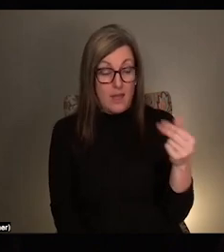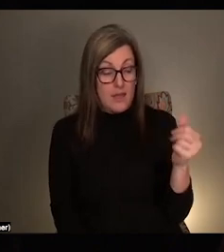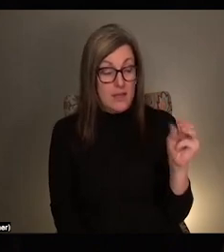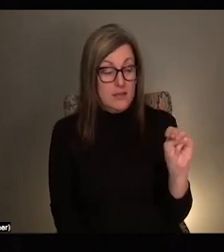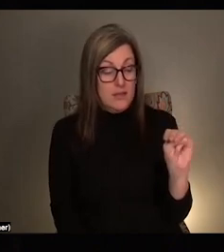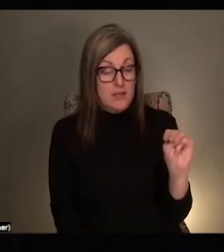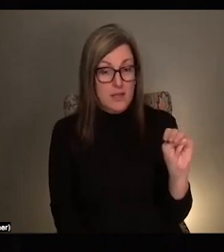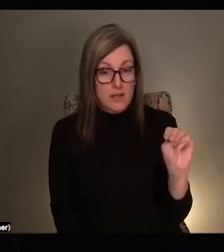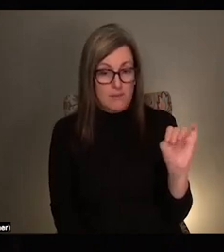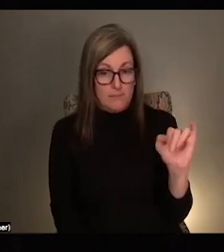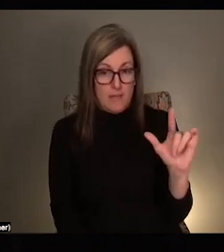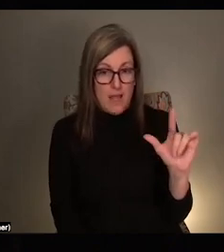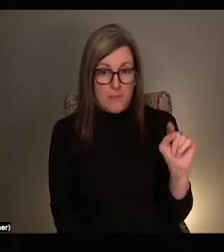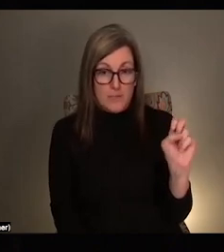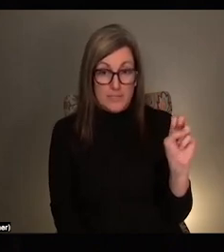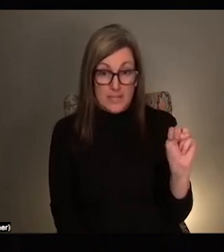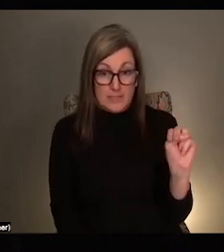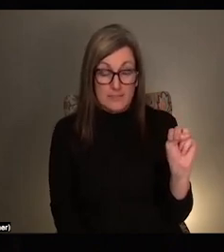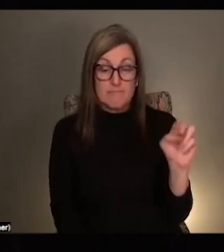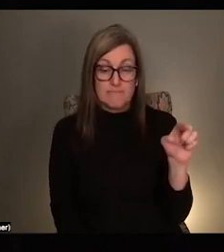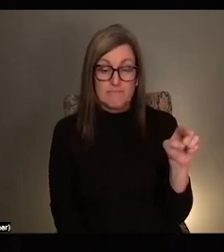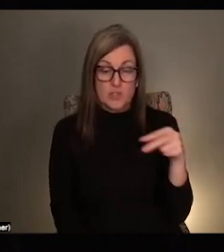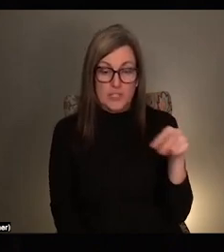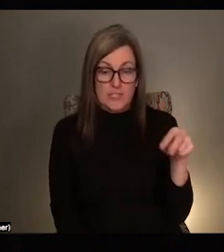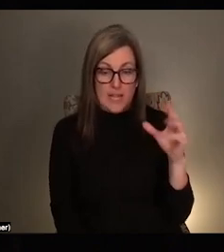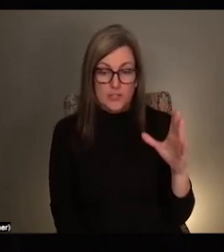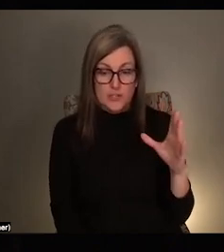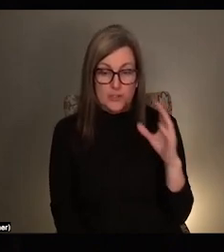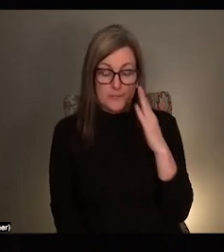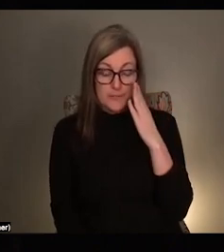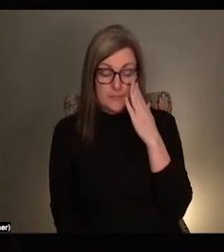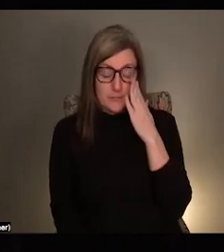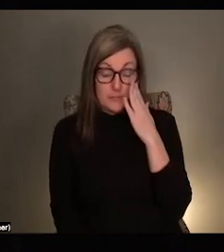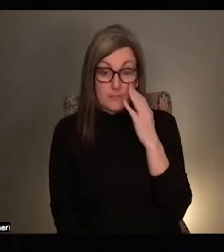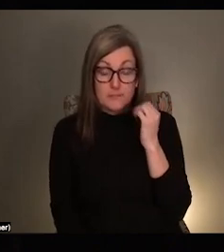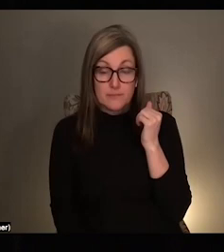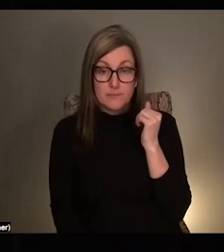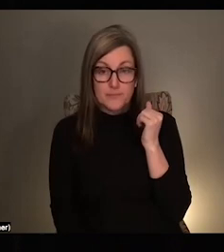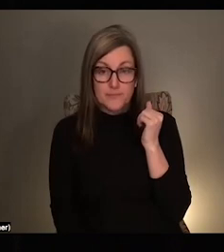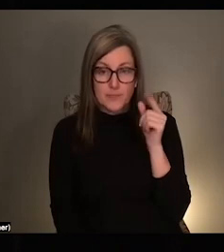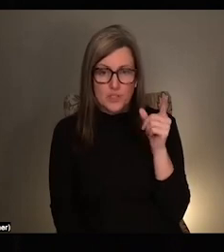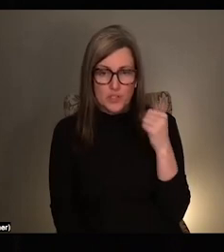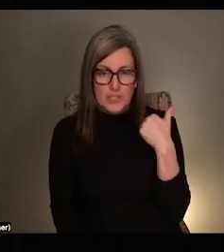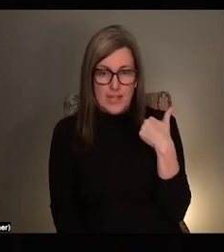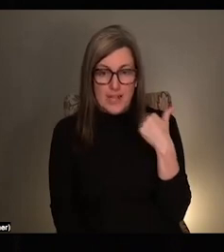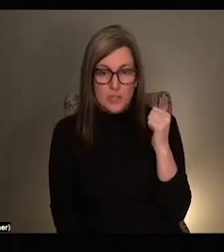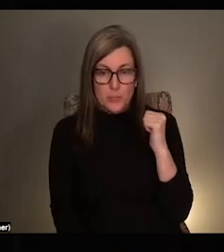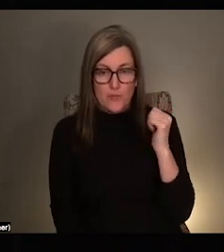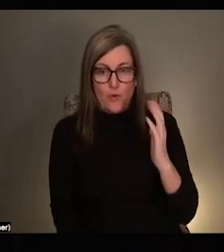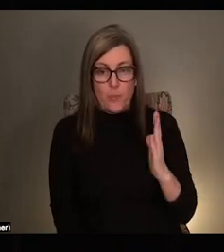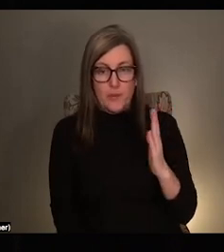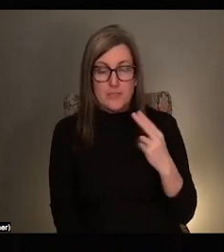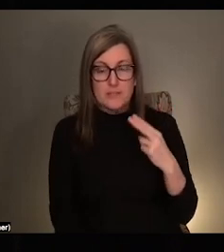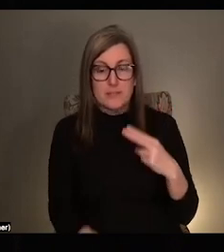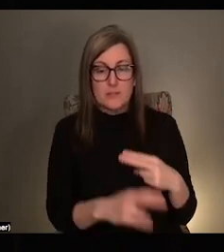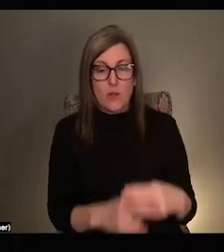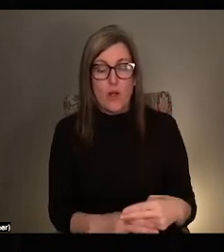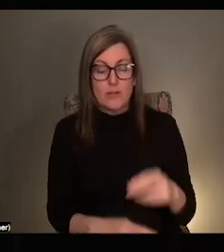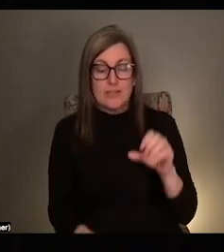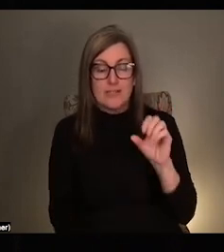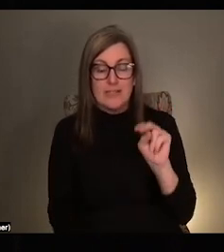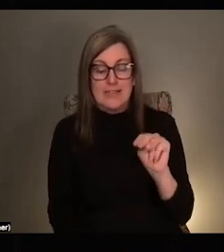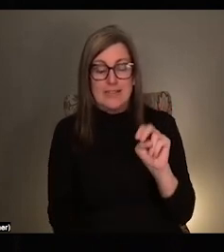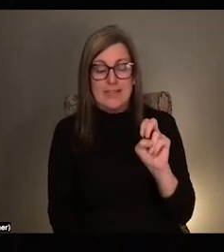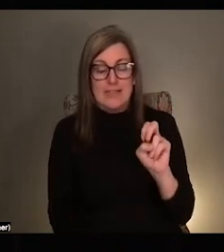today who, you know, we had many conversations as I worked on this project. Um, she has a dance performance called Nearly Sighted. That's really amazing.